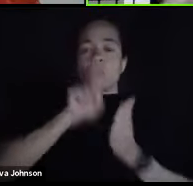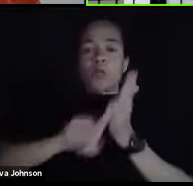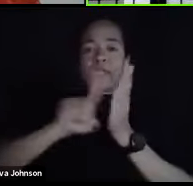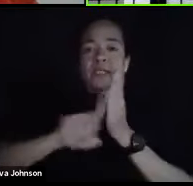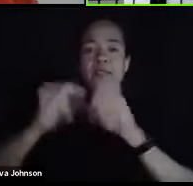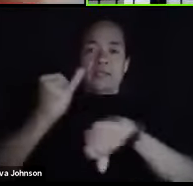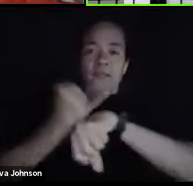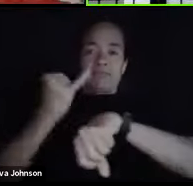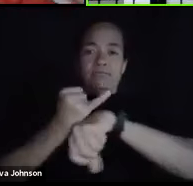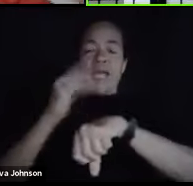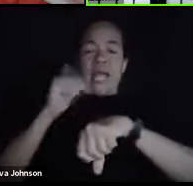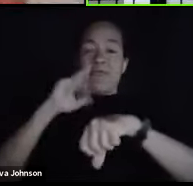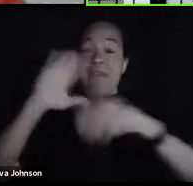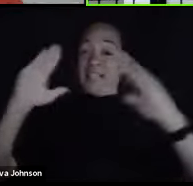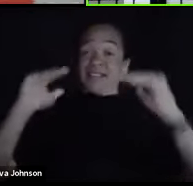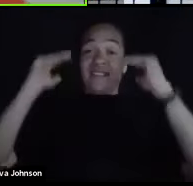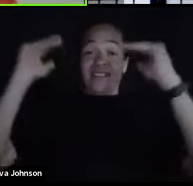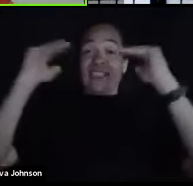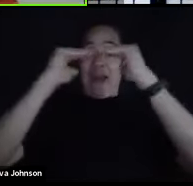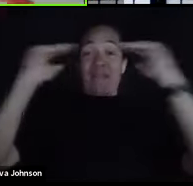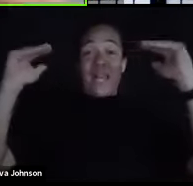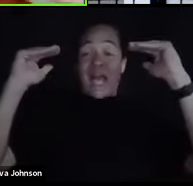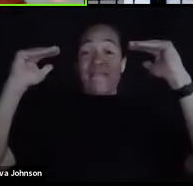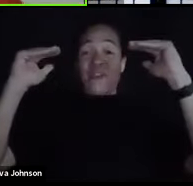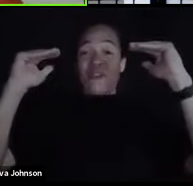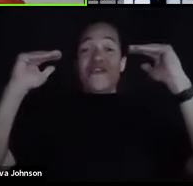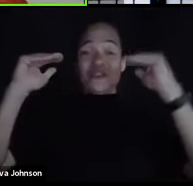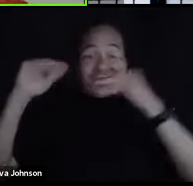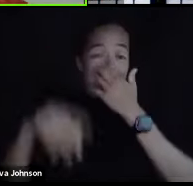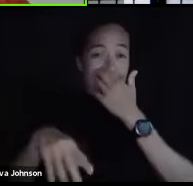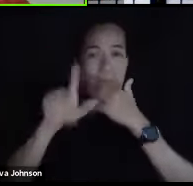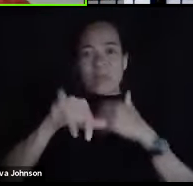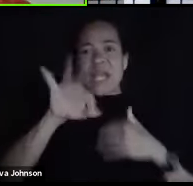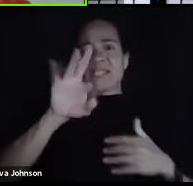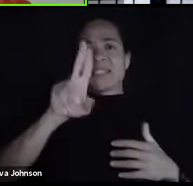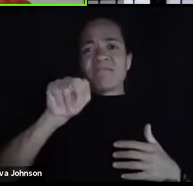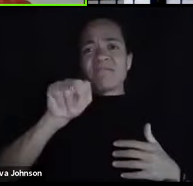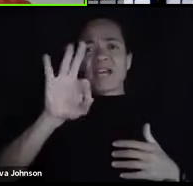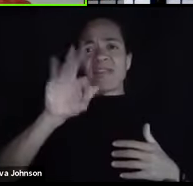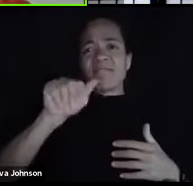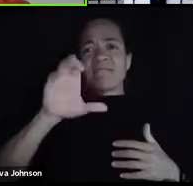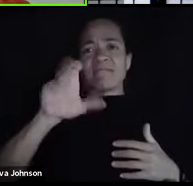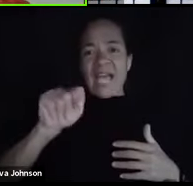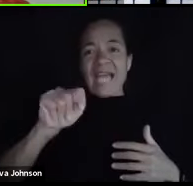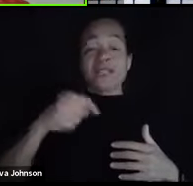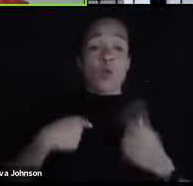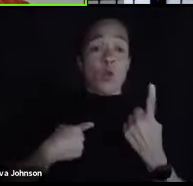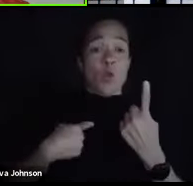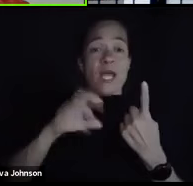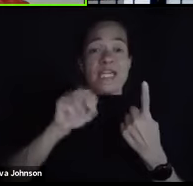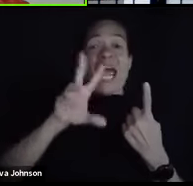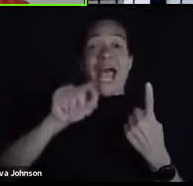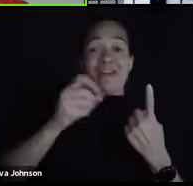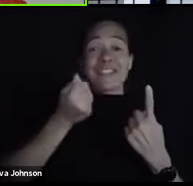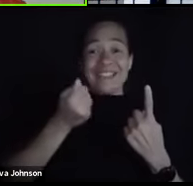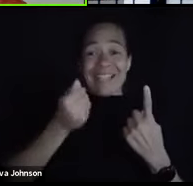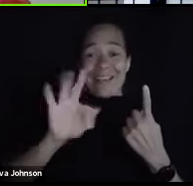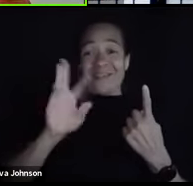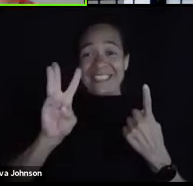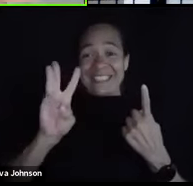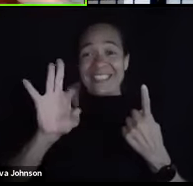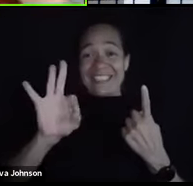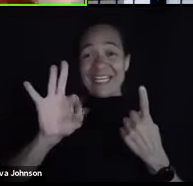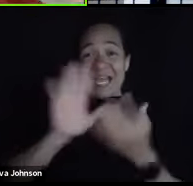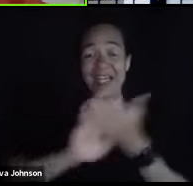top of the heap. The very top of the heap. This is a little fun fact for you. We're one of only, I think, 67 or 69 schools in the country that